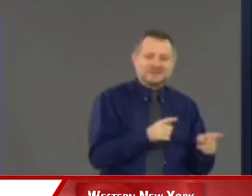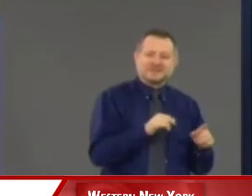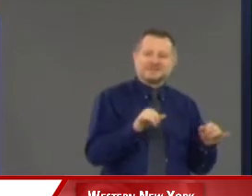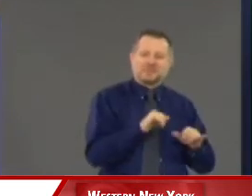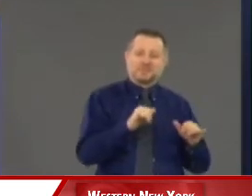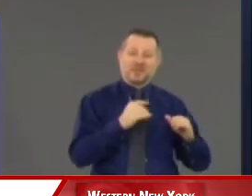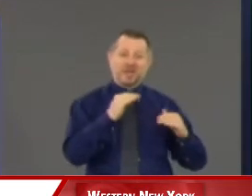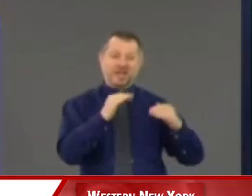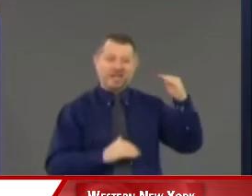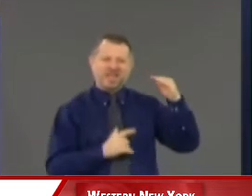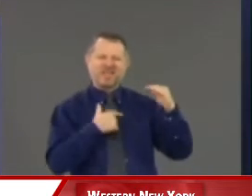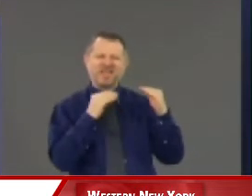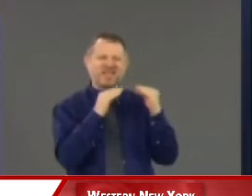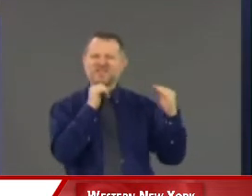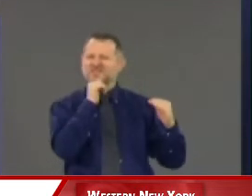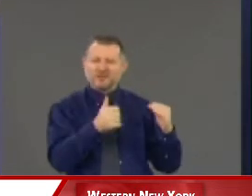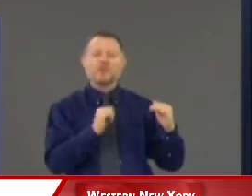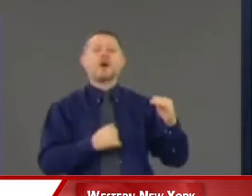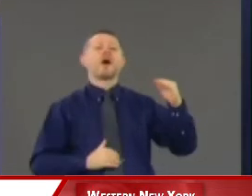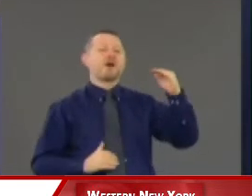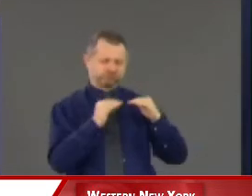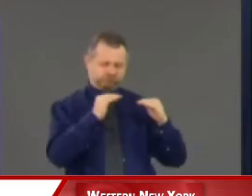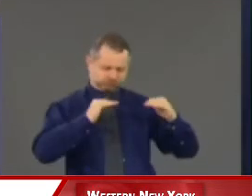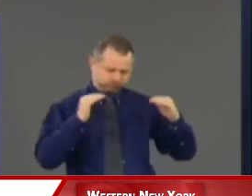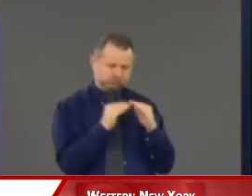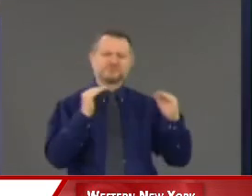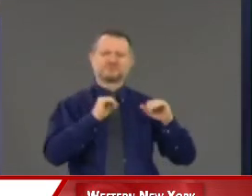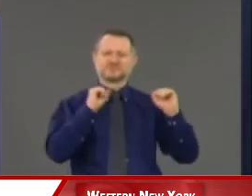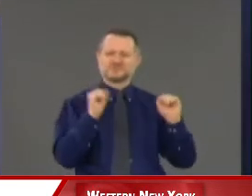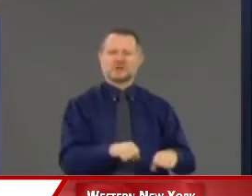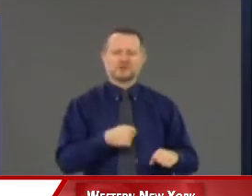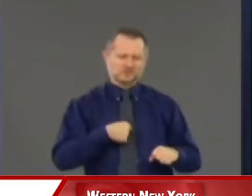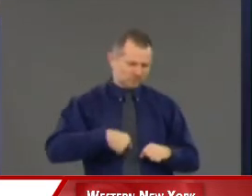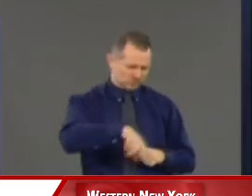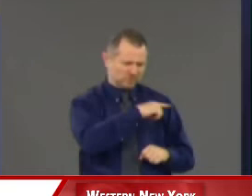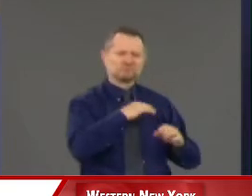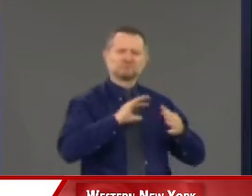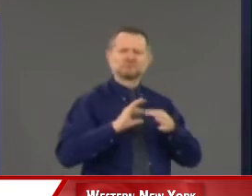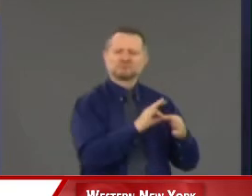and the intolerance and the police abuse.